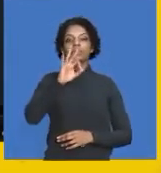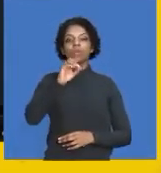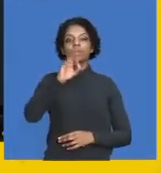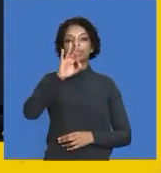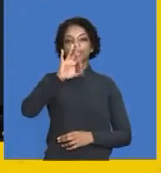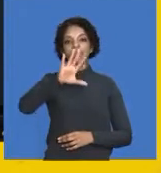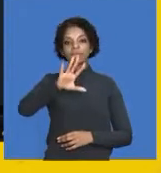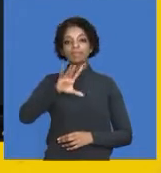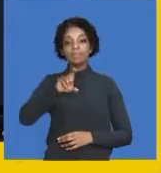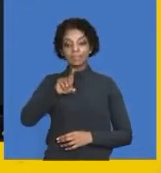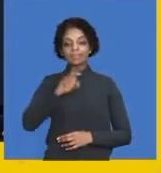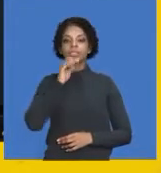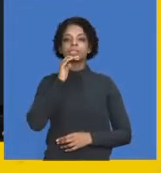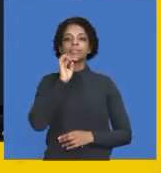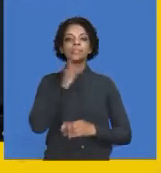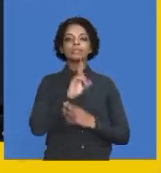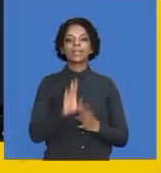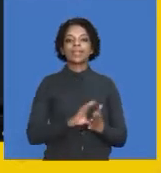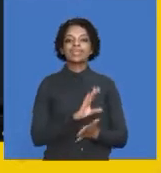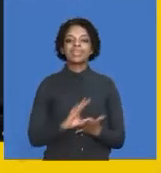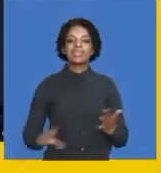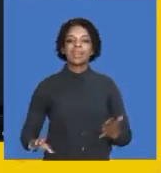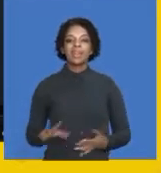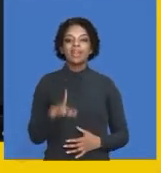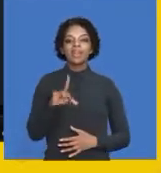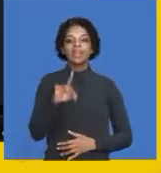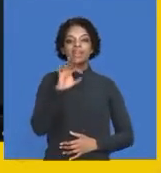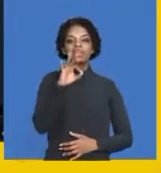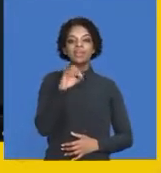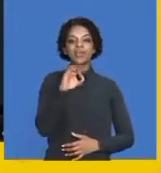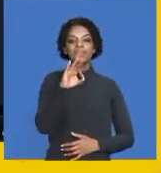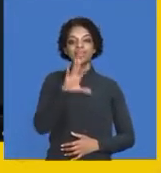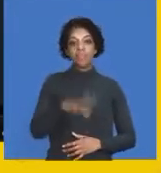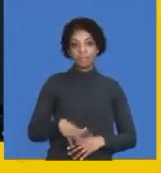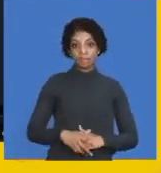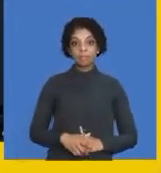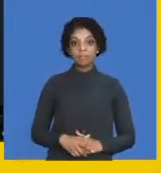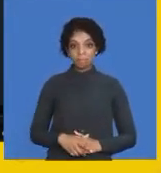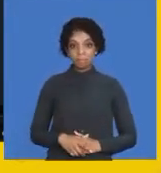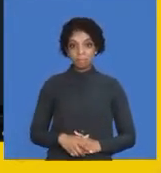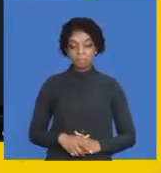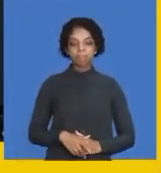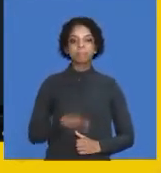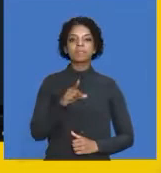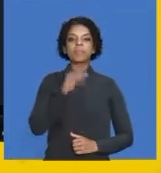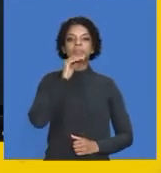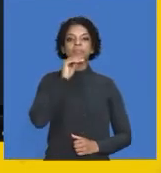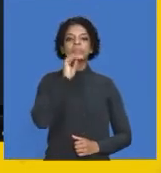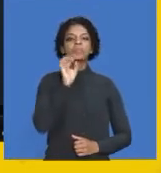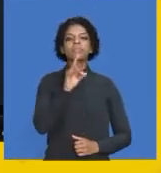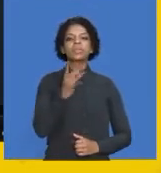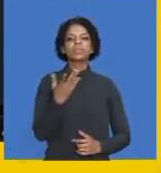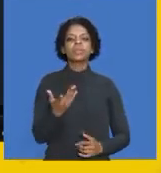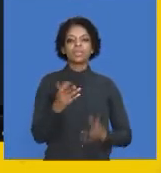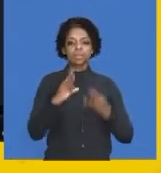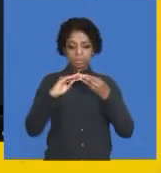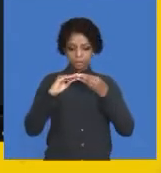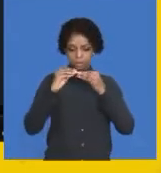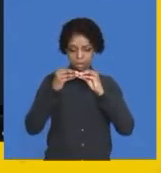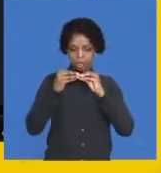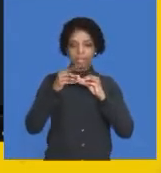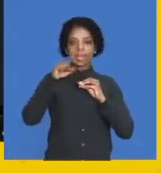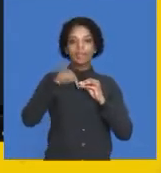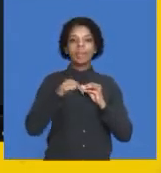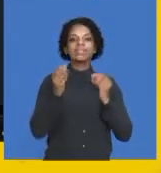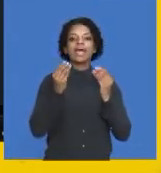it by only 3035, I'm actually just cancelling out the initial 3035, which was my initial mistake. And therefore, to correct